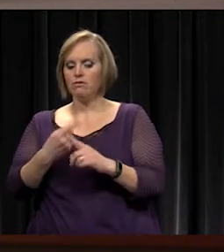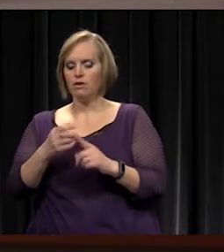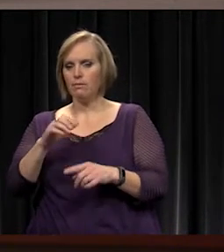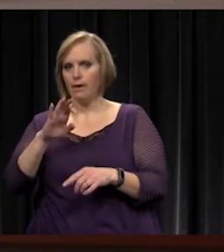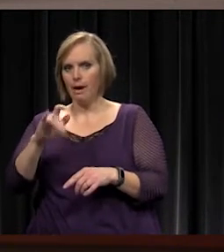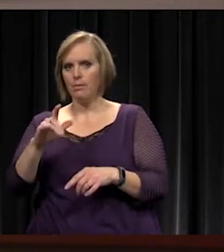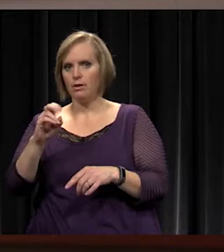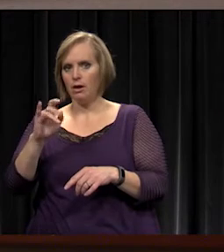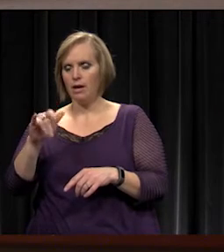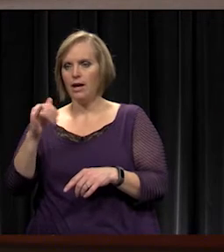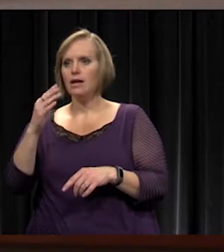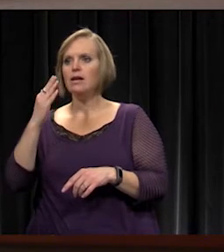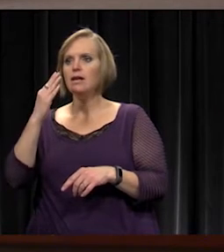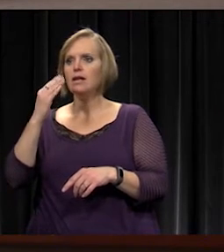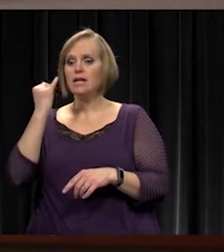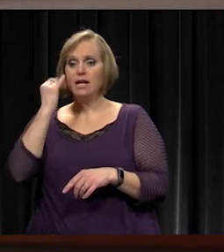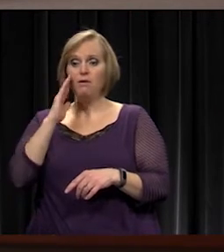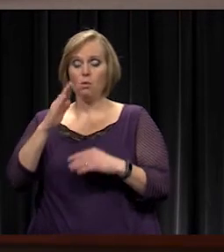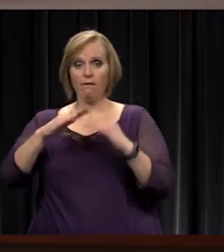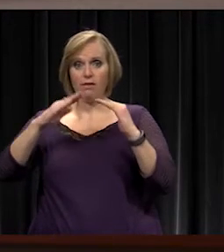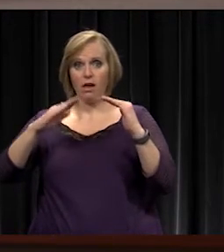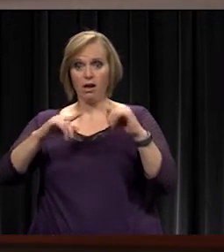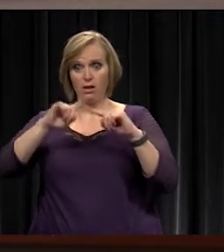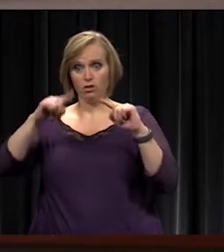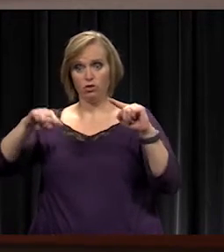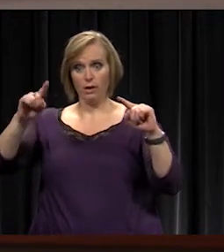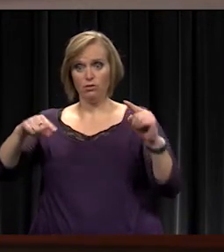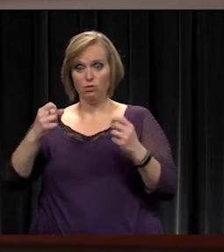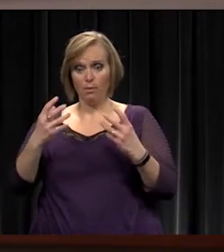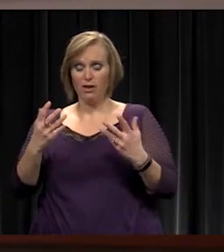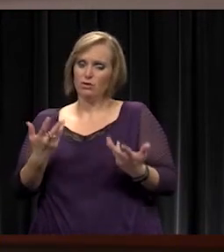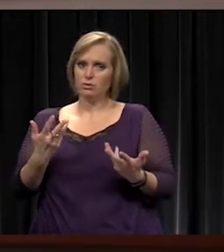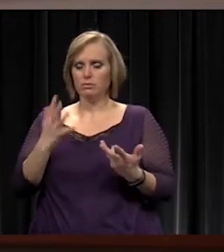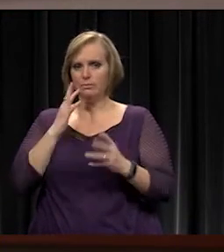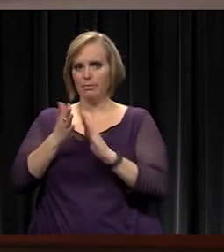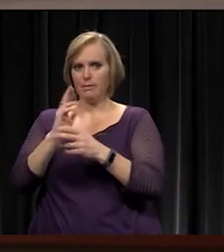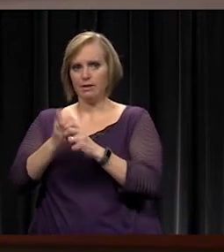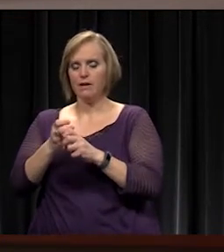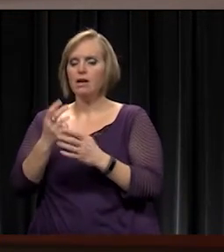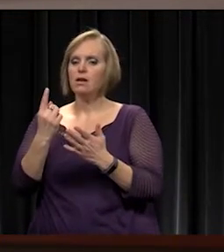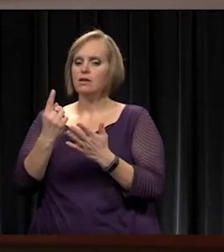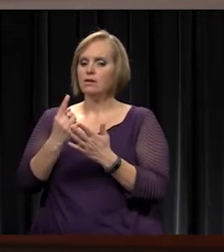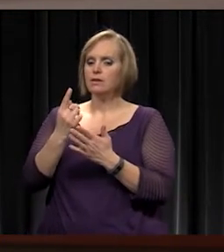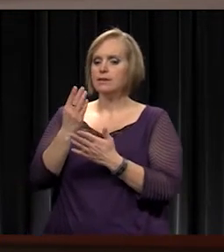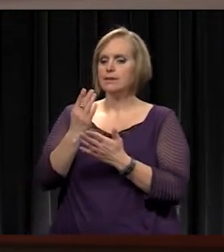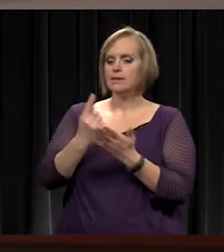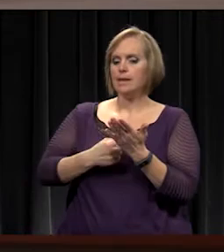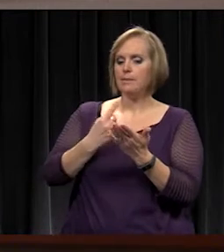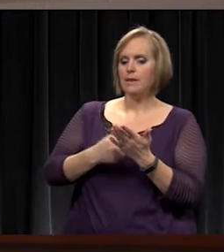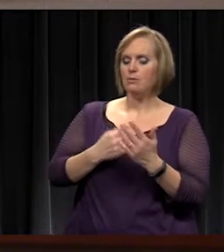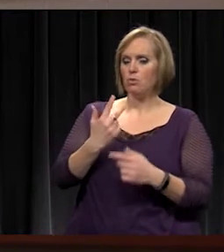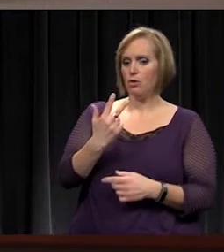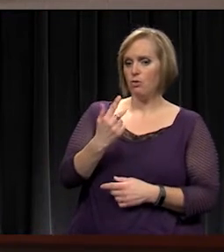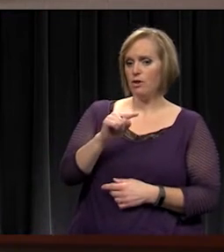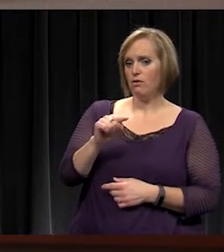much, it becomes very difficult. In some years, we were three or four mils. As recent as last year, we were under five.